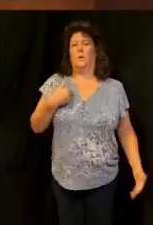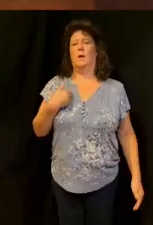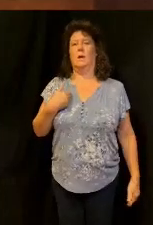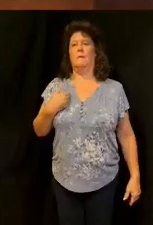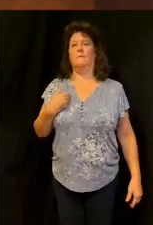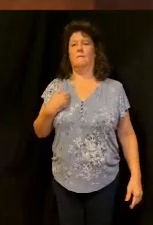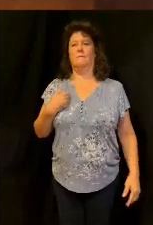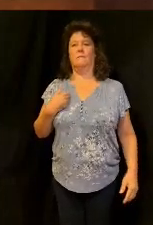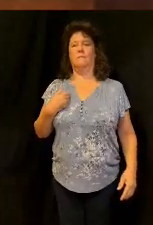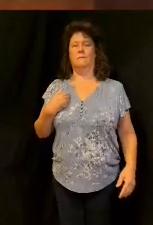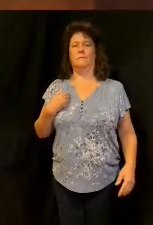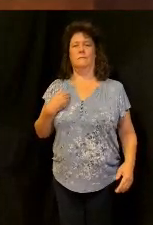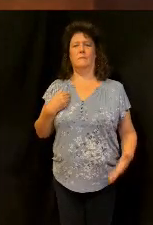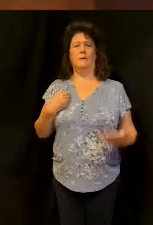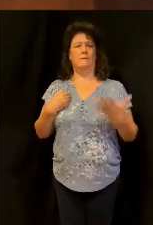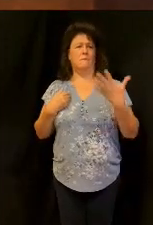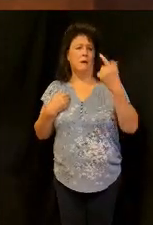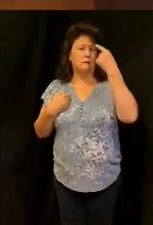give a minute